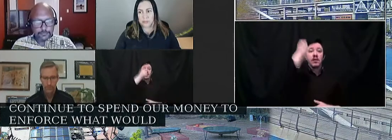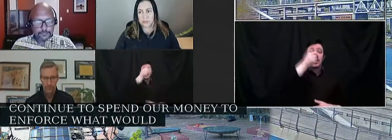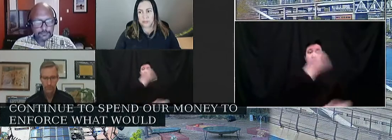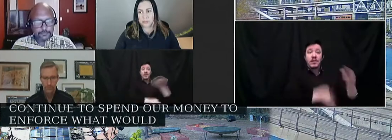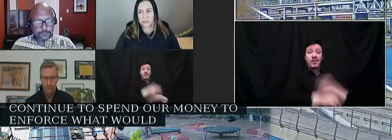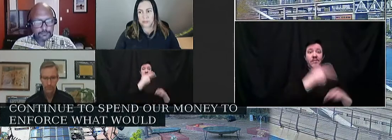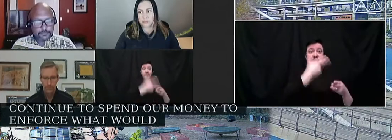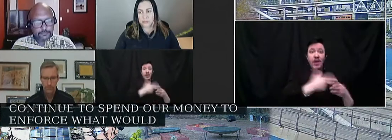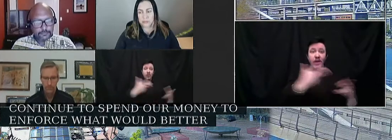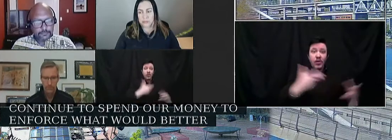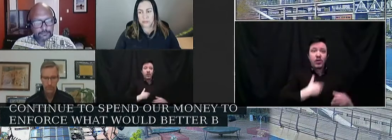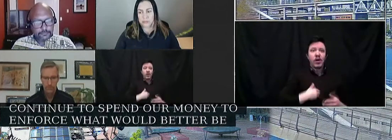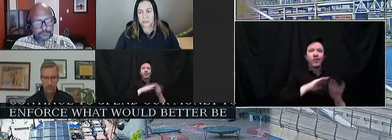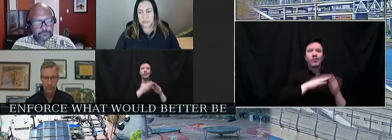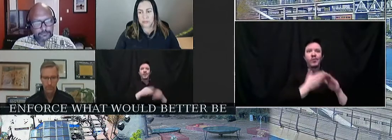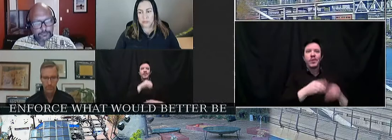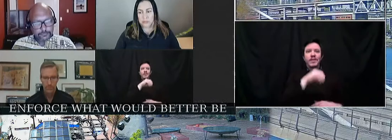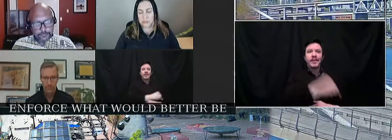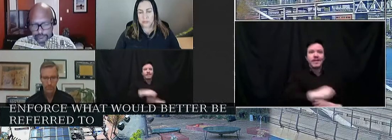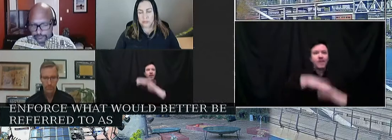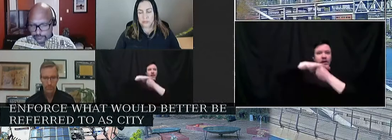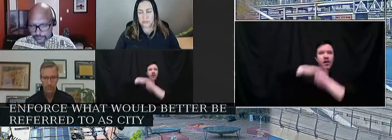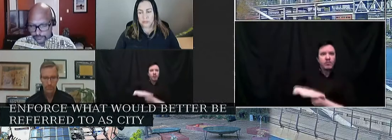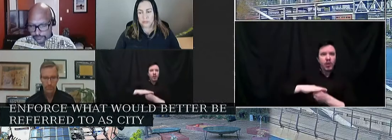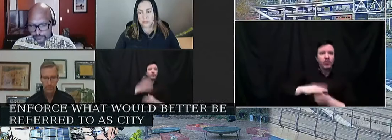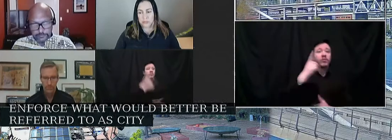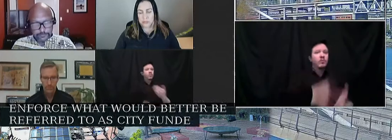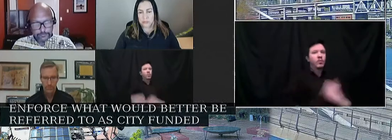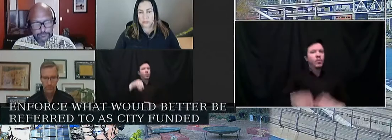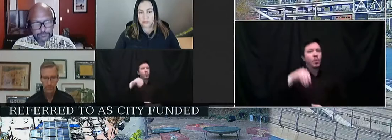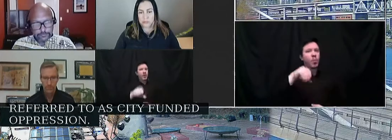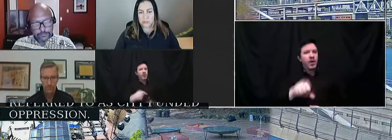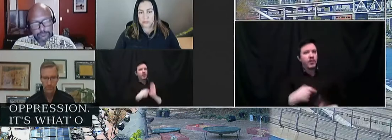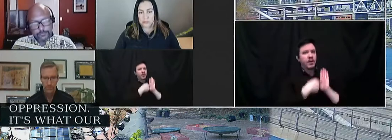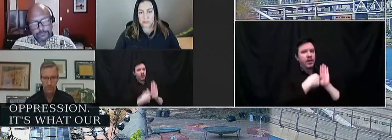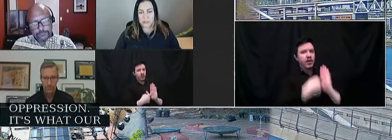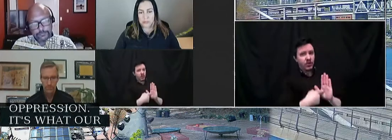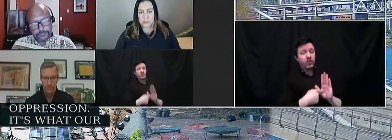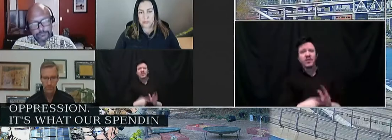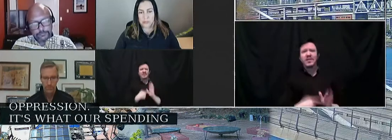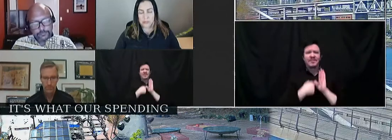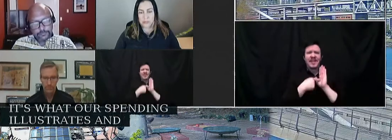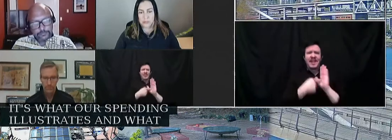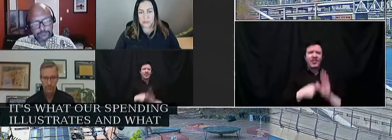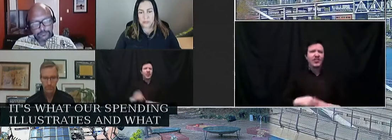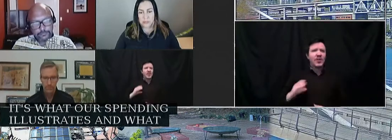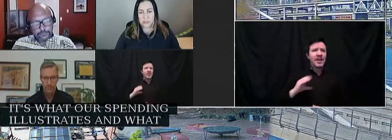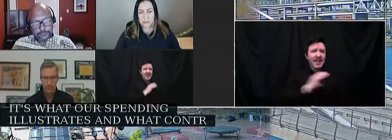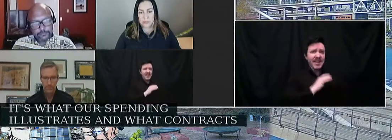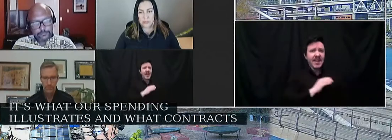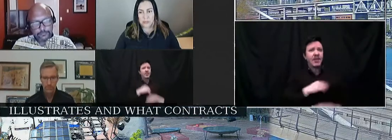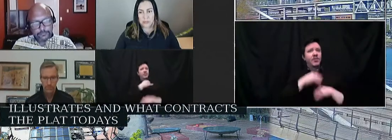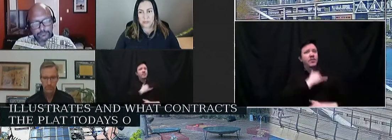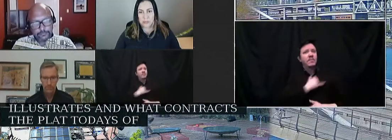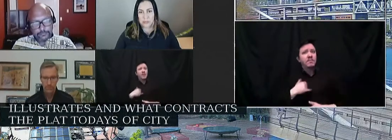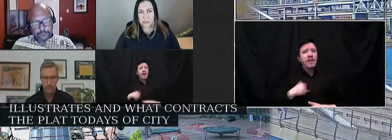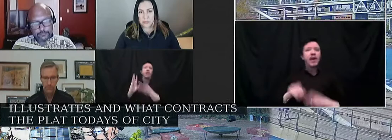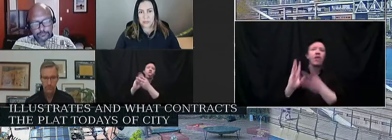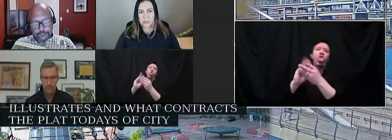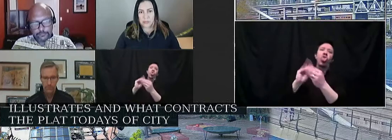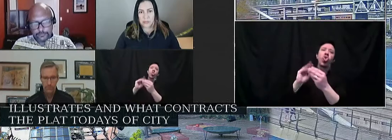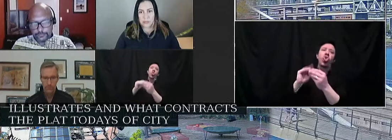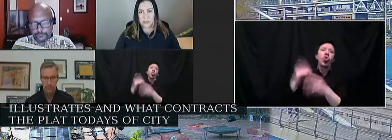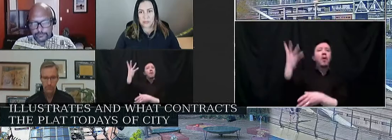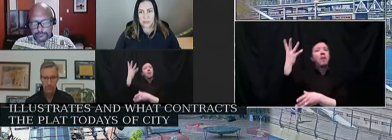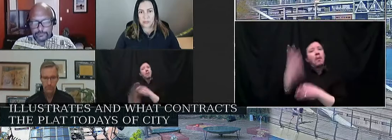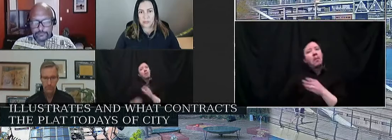which is truly what our spending illustrates and what contradicts the platitudes of city officials who express tepid remorse for the loss of life